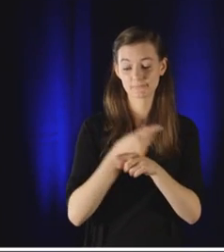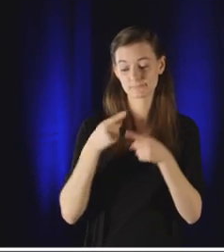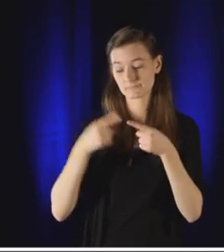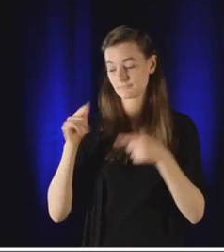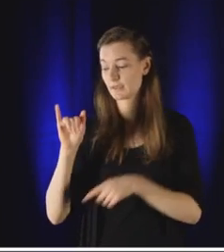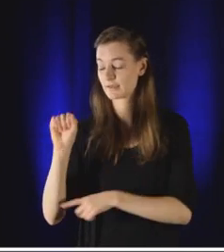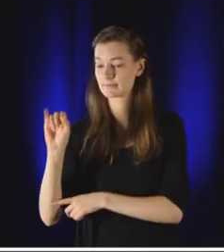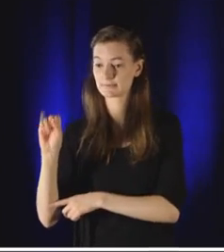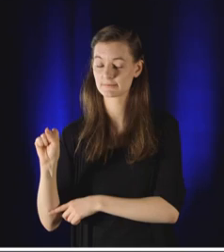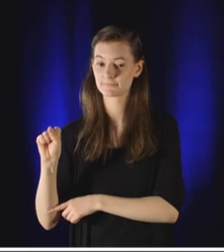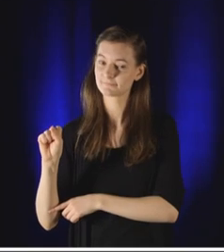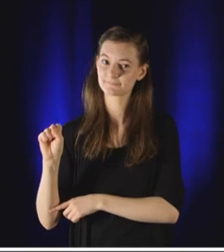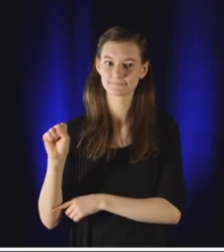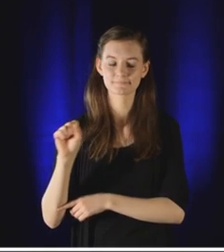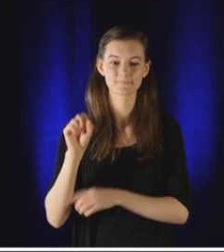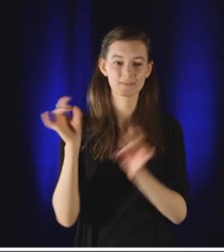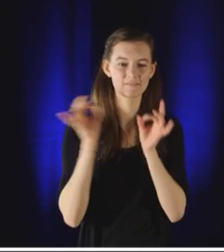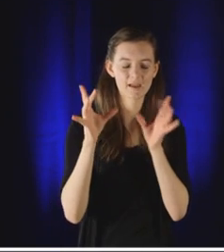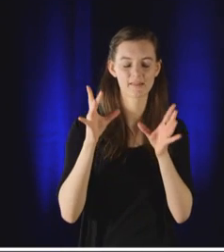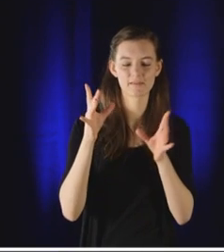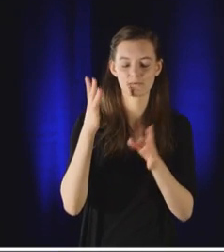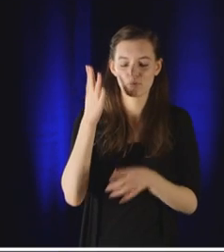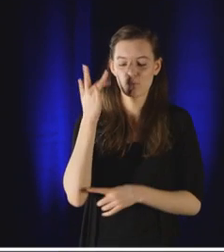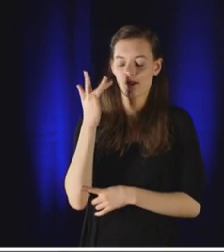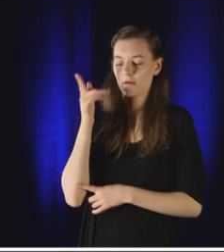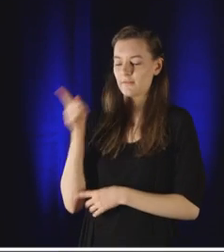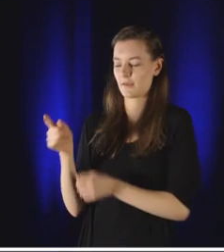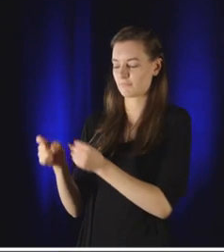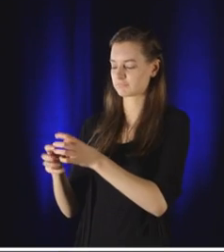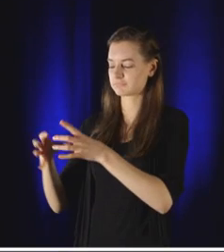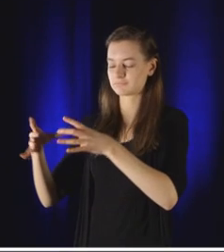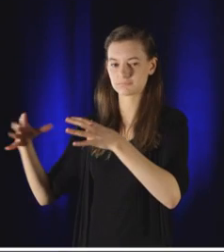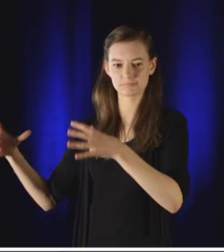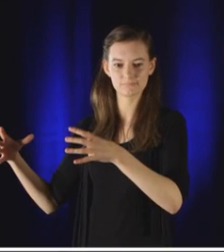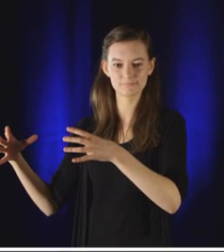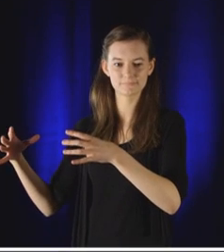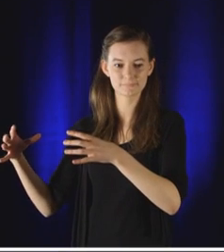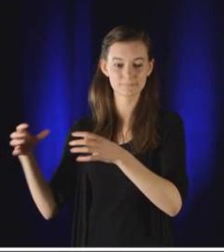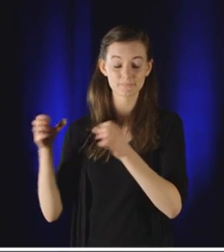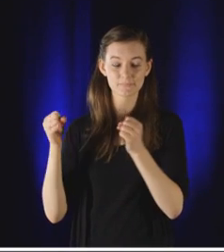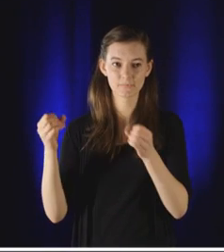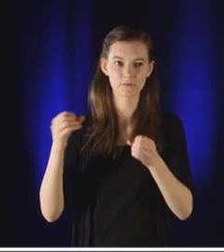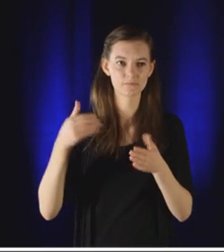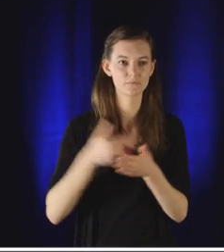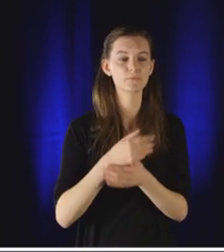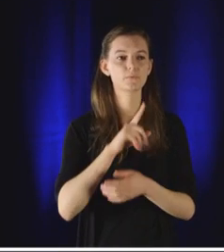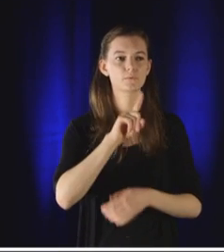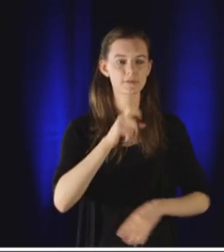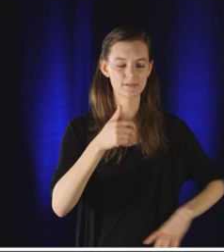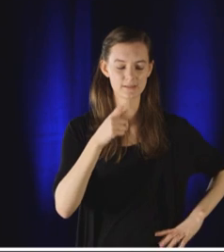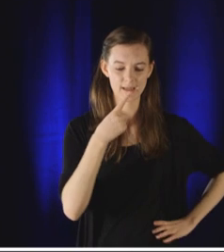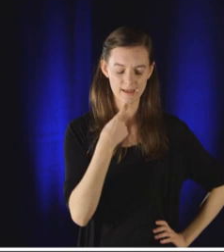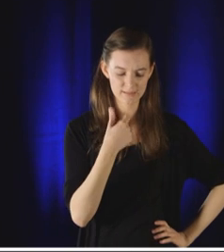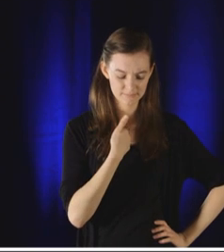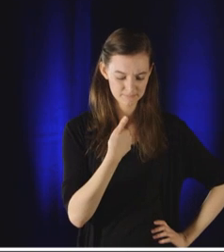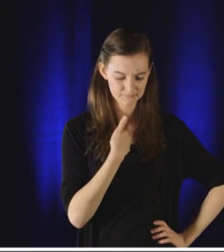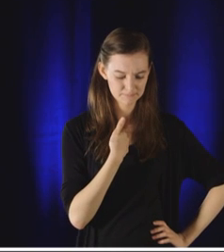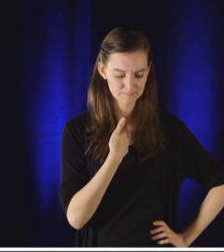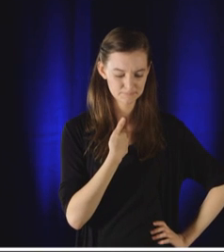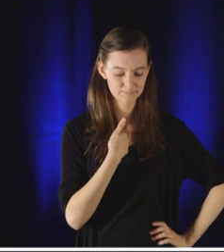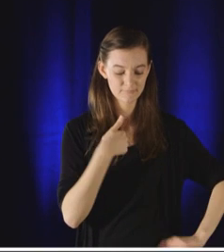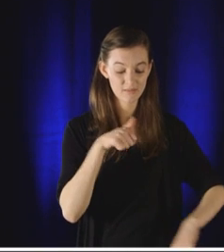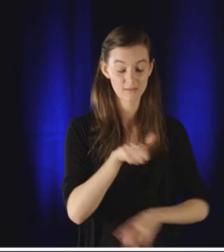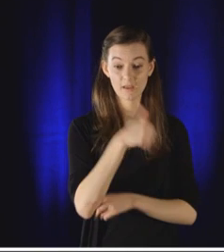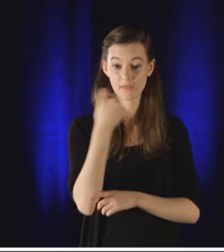Well, violence has caused ISIS to grow every step of the way. So I started to ask a new question.